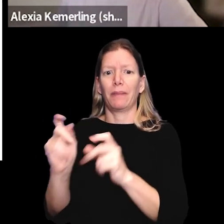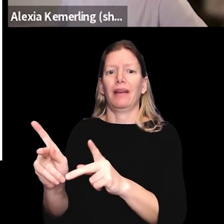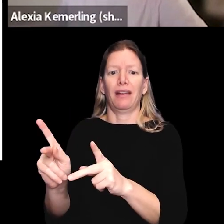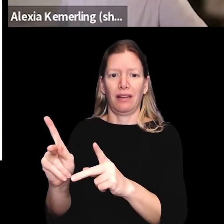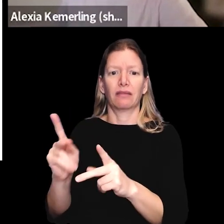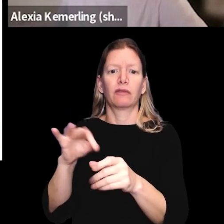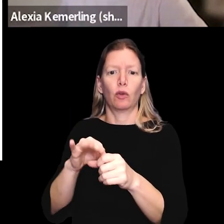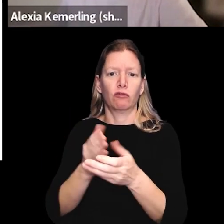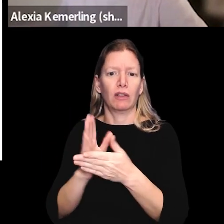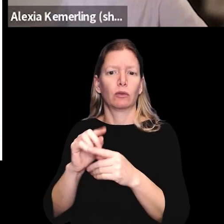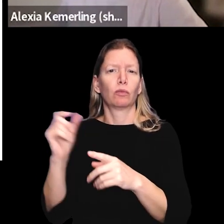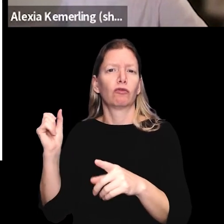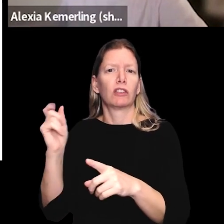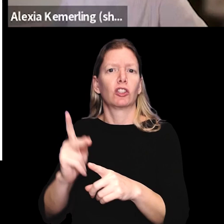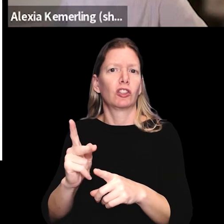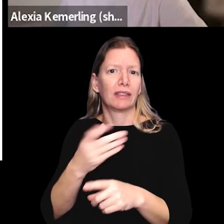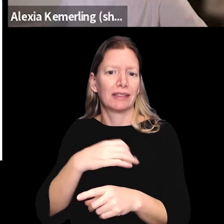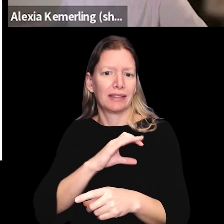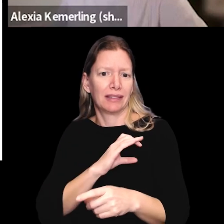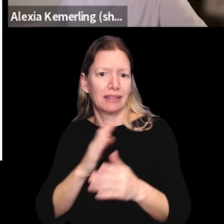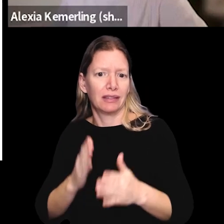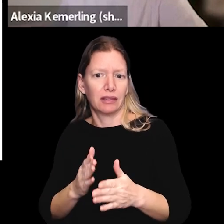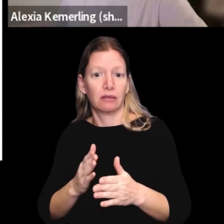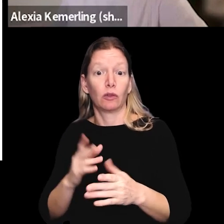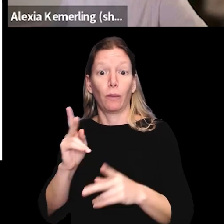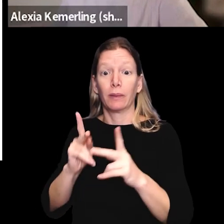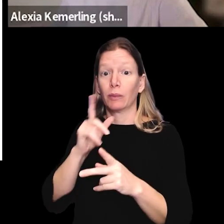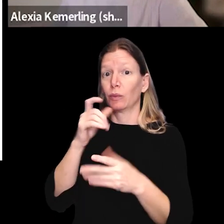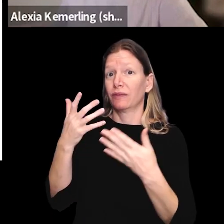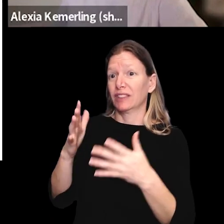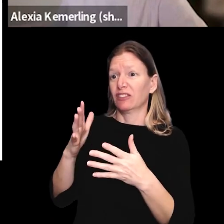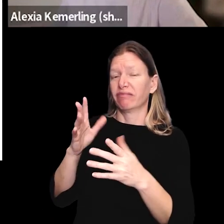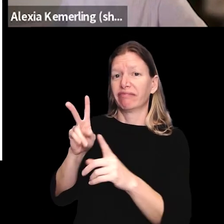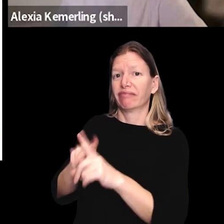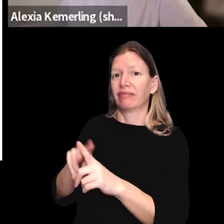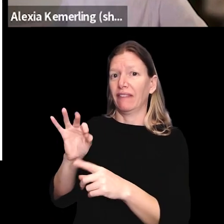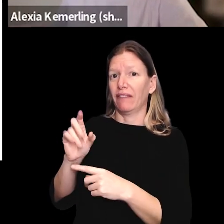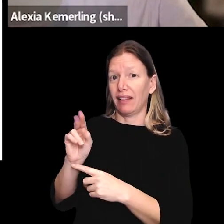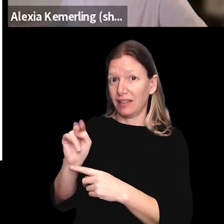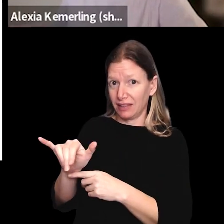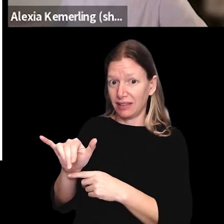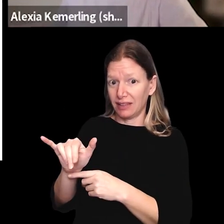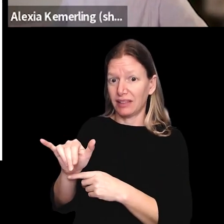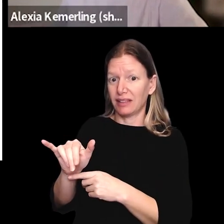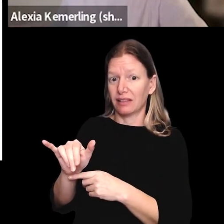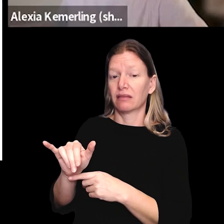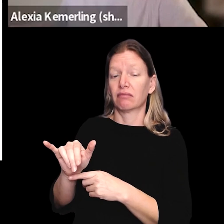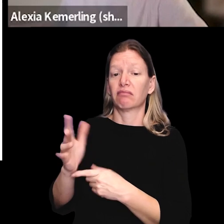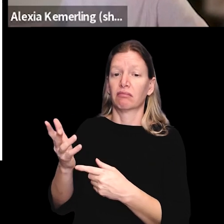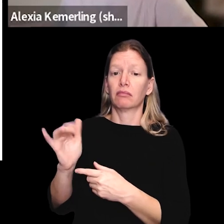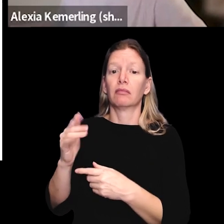restored voting rights to returning citizens. So people who have been convicted of a felony,